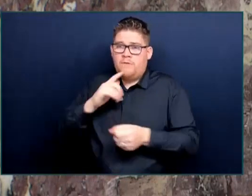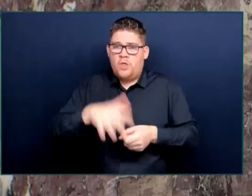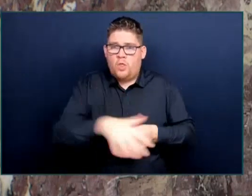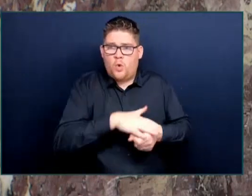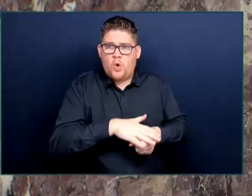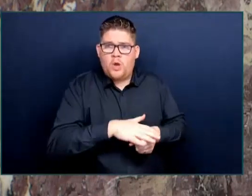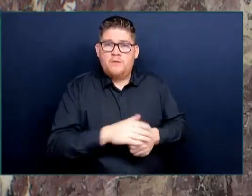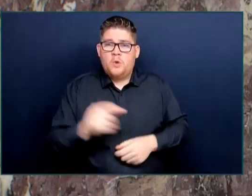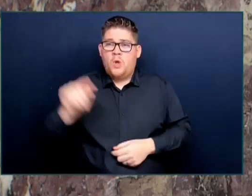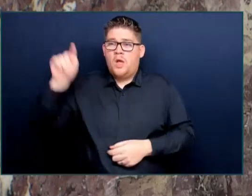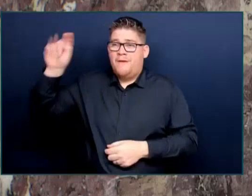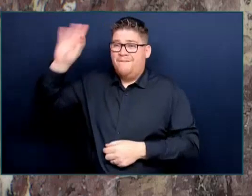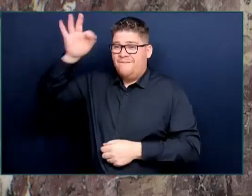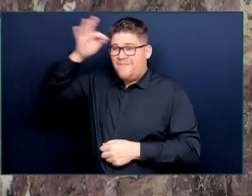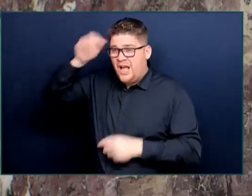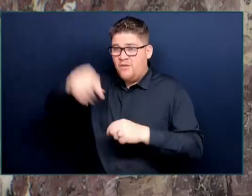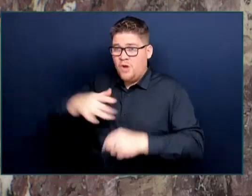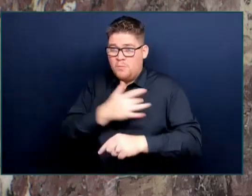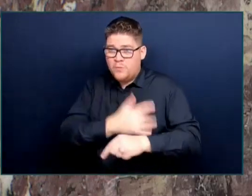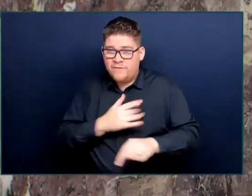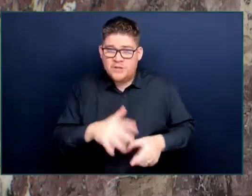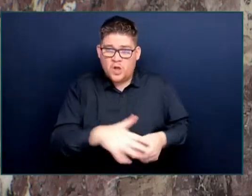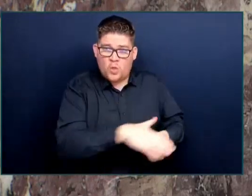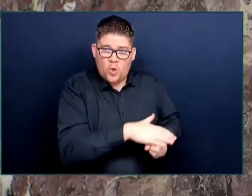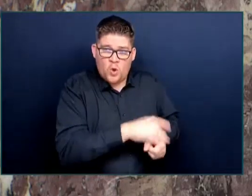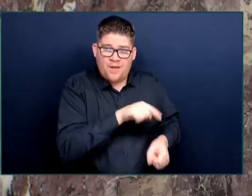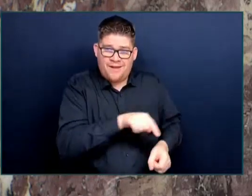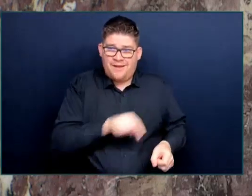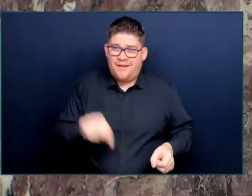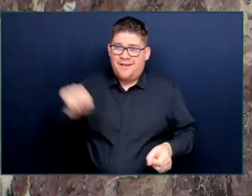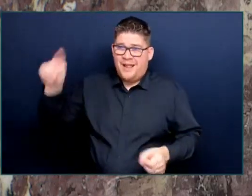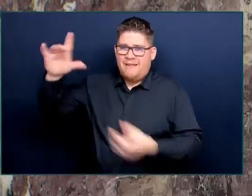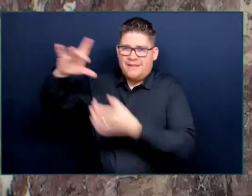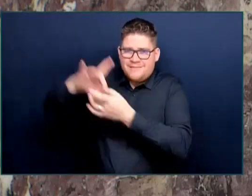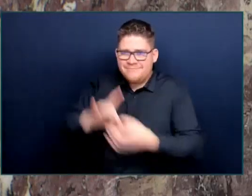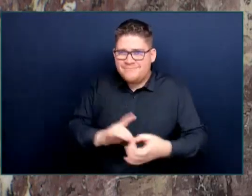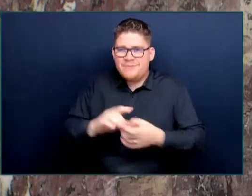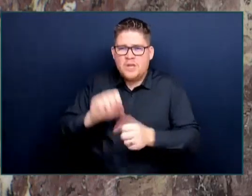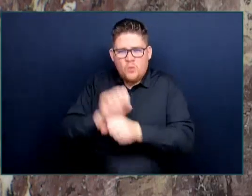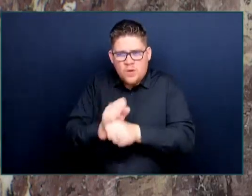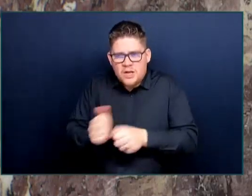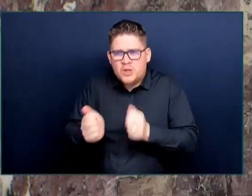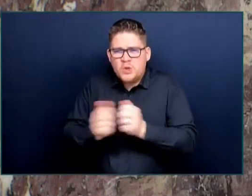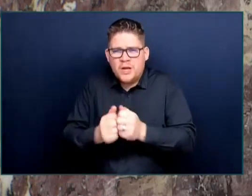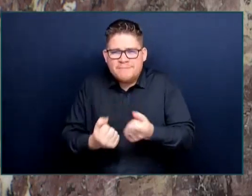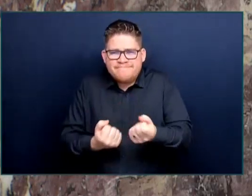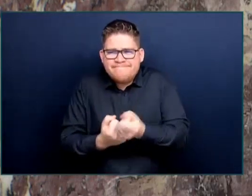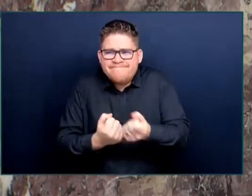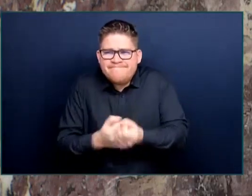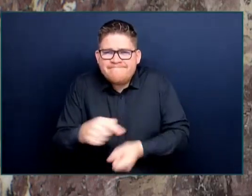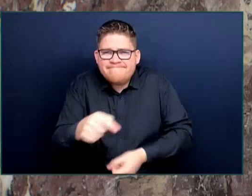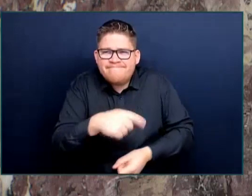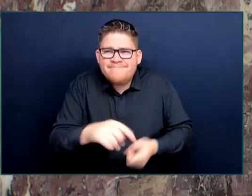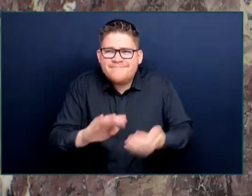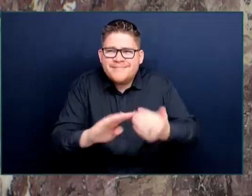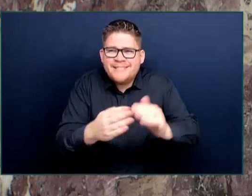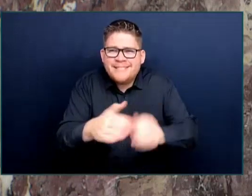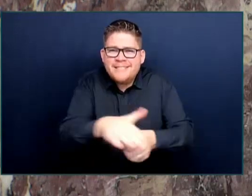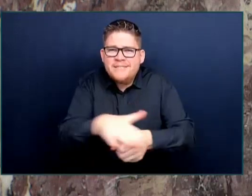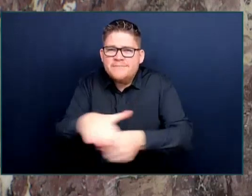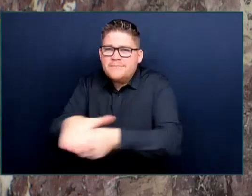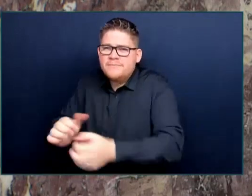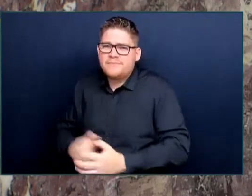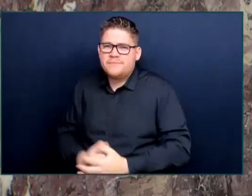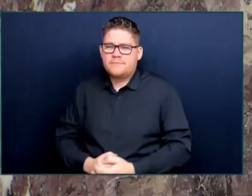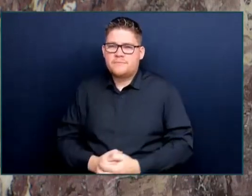them. Whether it through things such as downtown revitalization. Whether it ensuring that they have got the housing resources that they